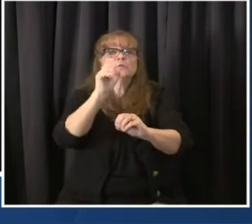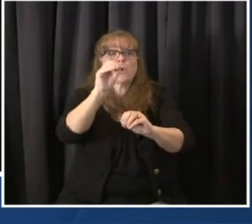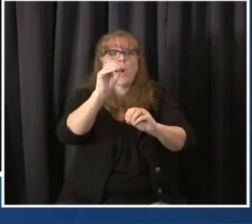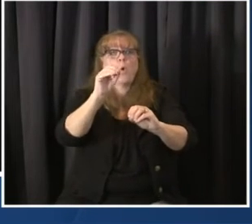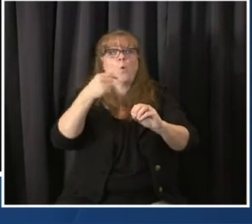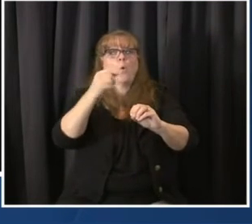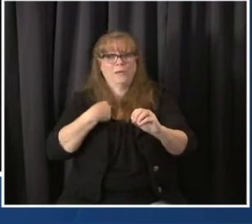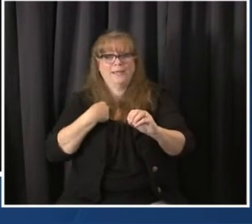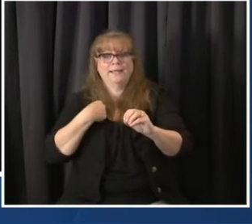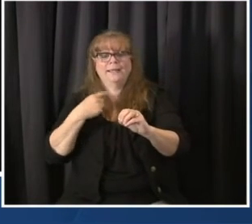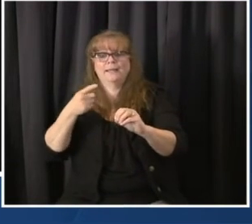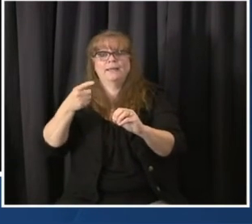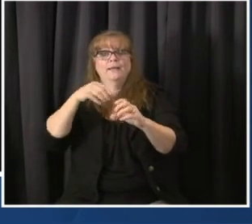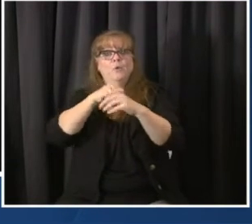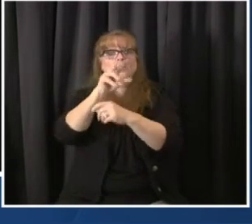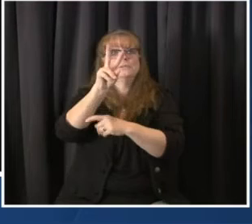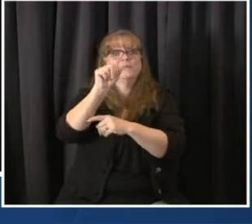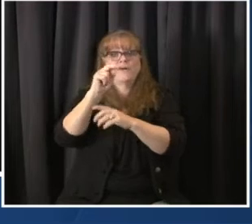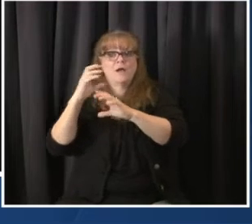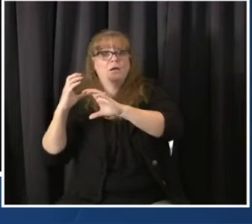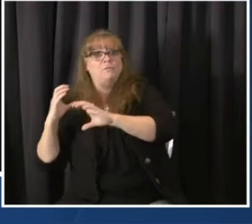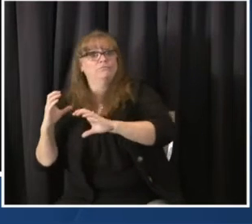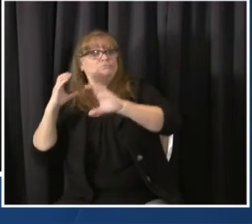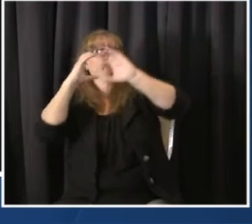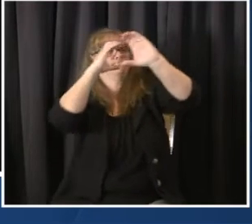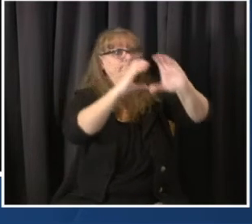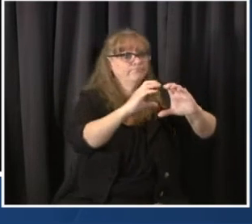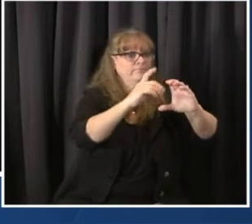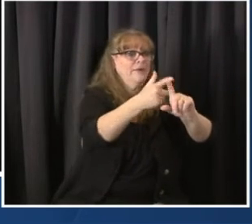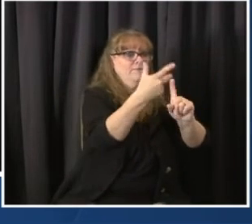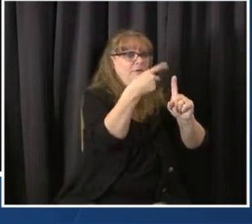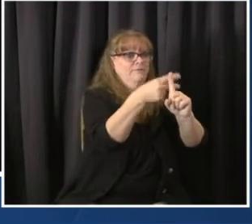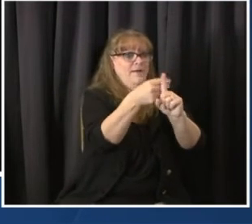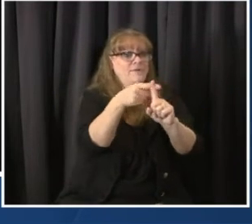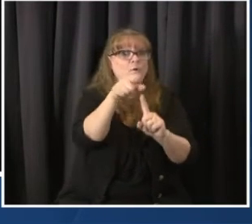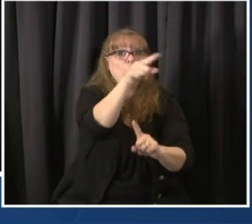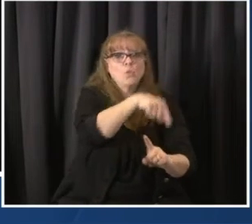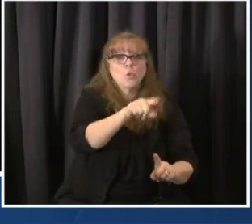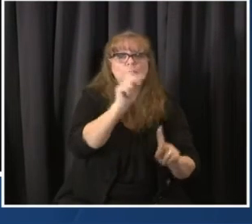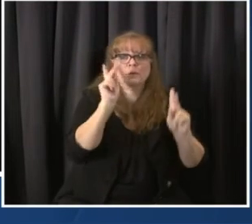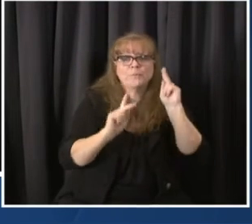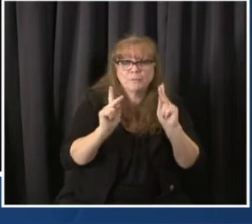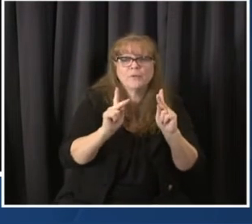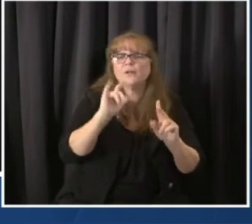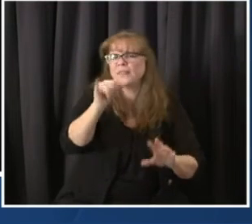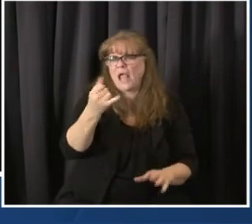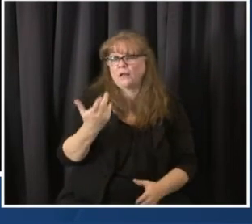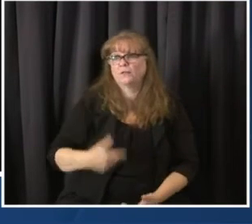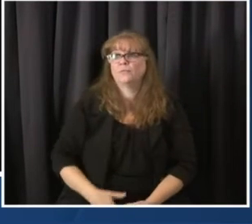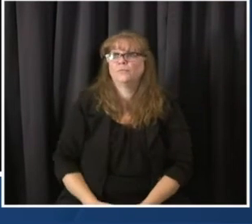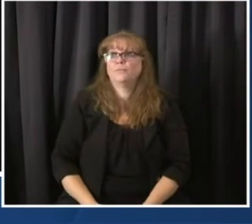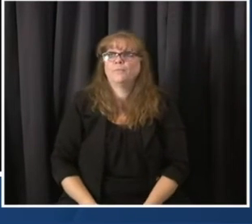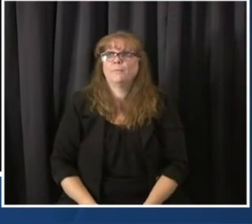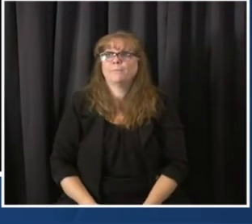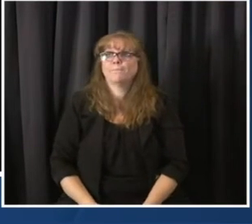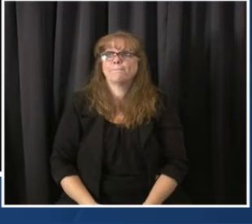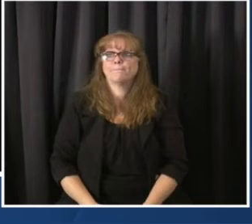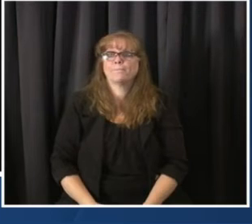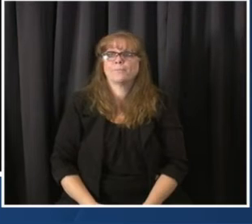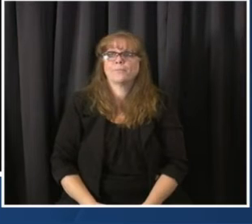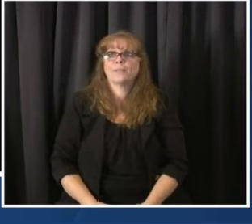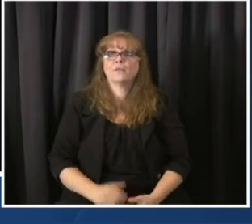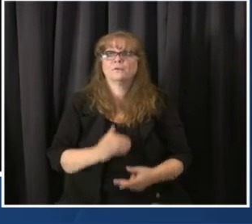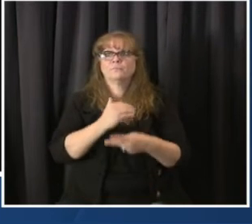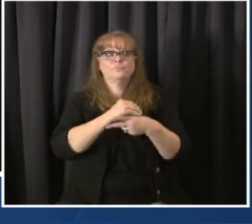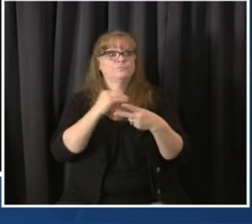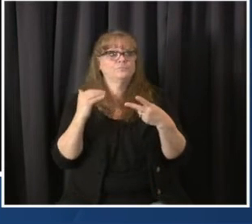Hey, Governor, Jesse of Colorado Sun. Two questions around vaccines. think you kind of maybe just answered the one on inequities. But how do